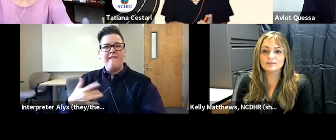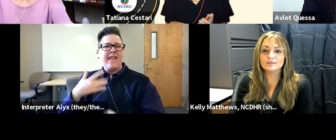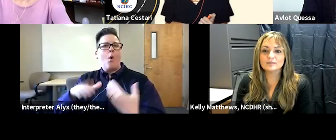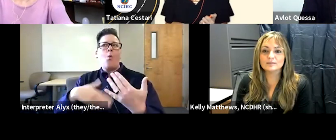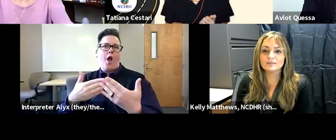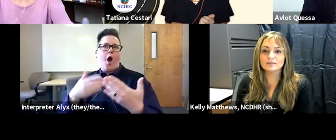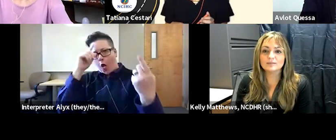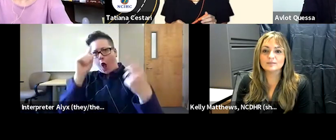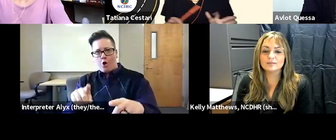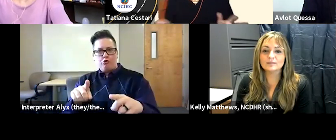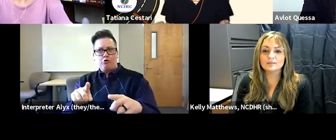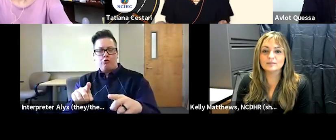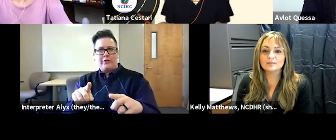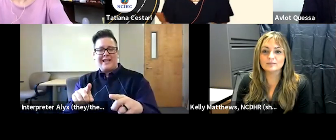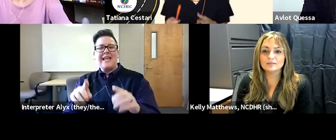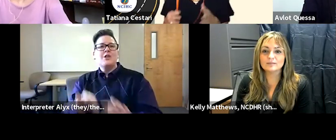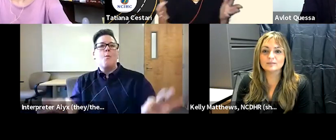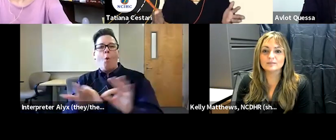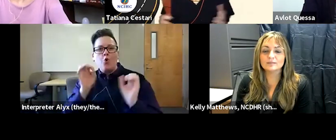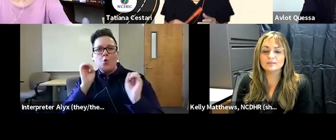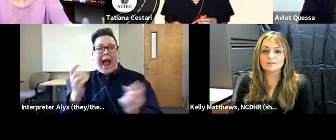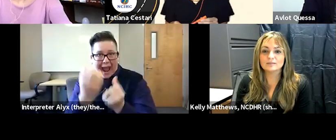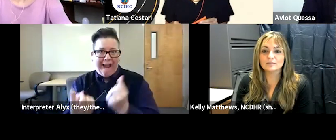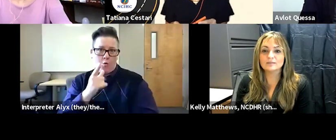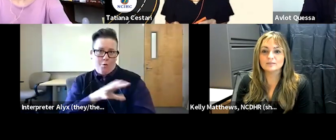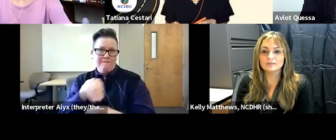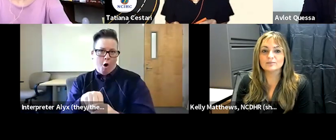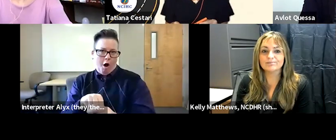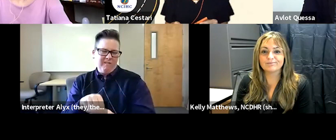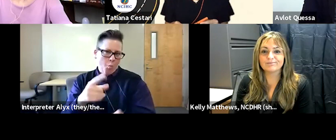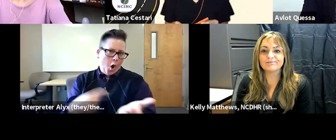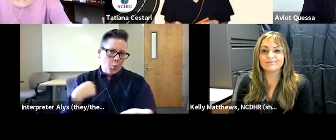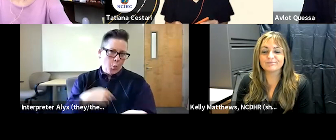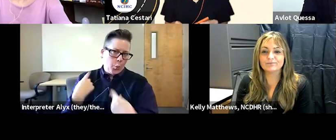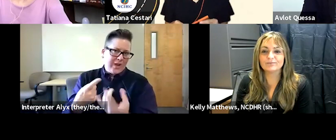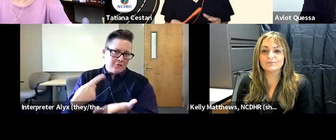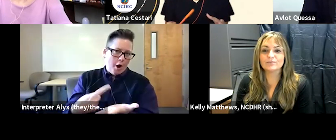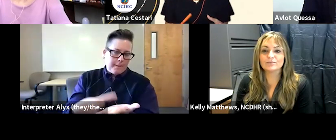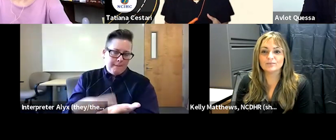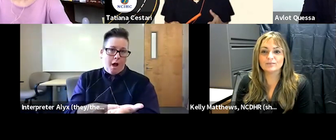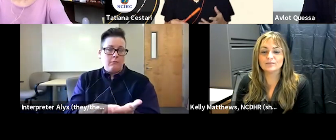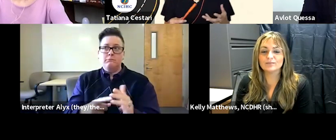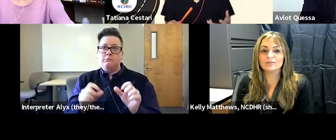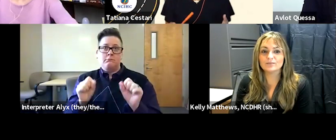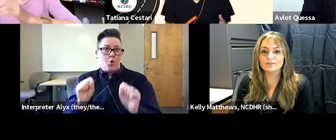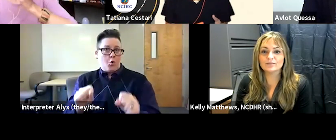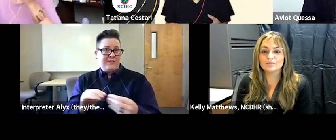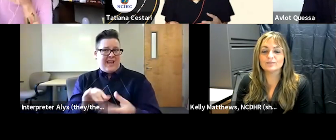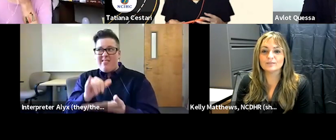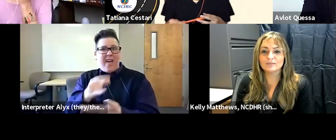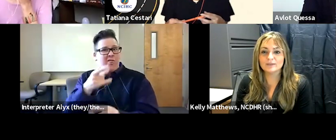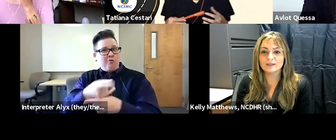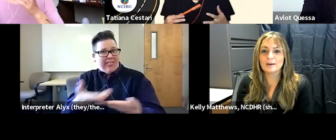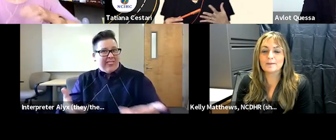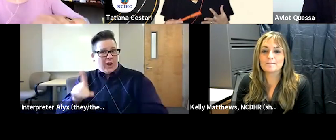importance of educating all the parties involved as we've been talking about and we can't even say it's the right thing to do